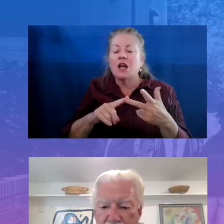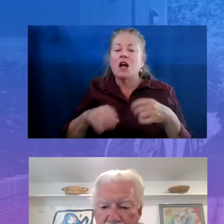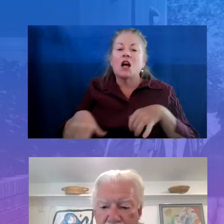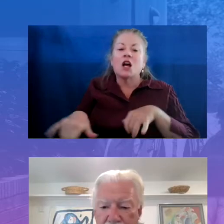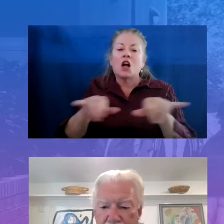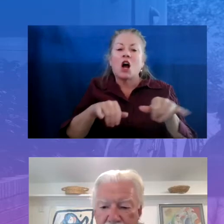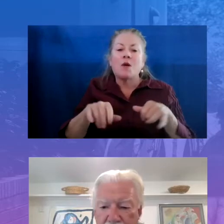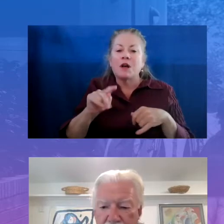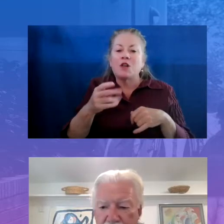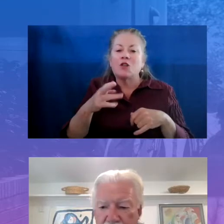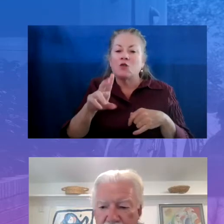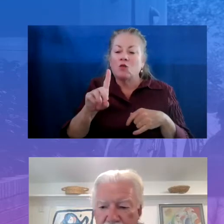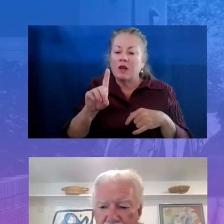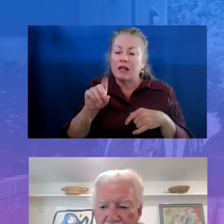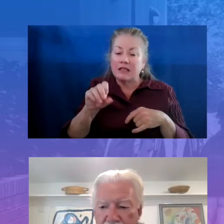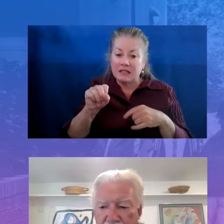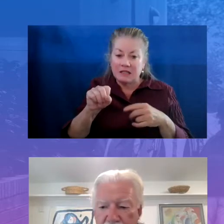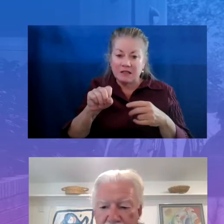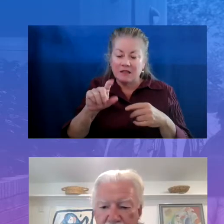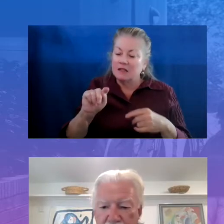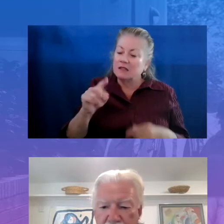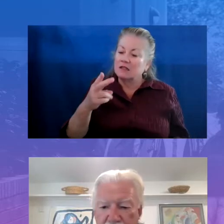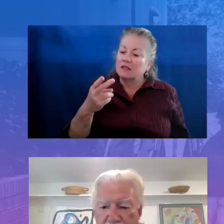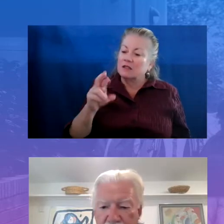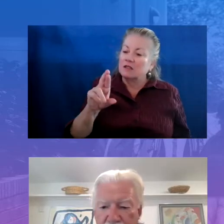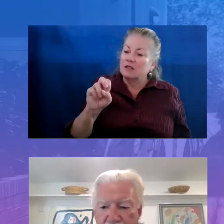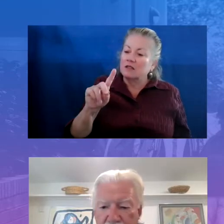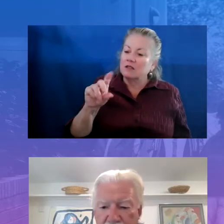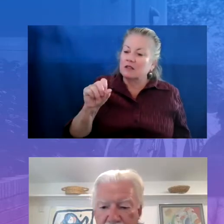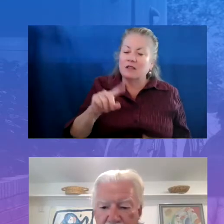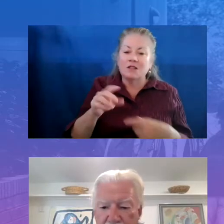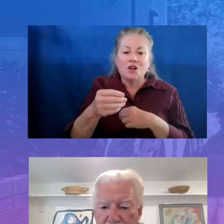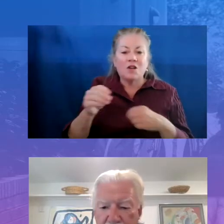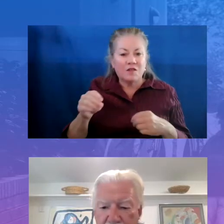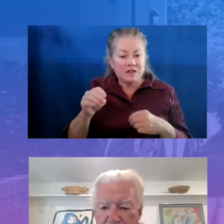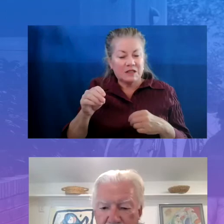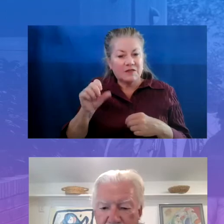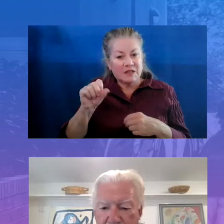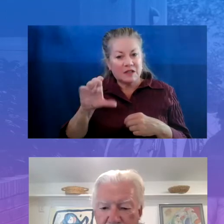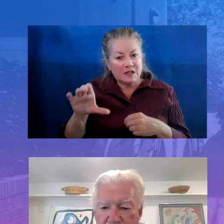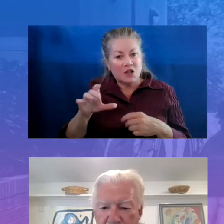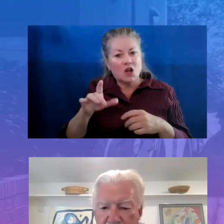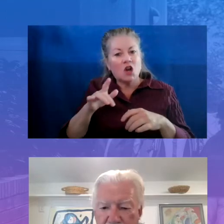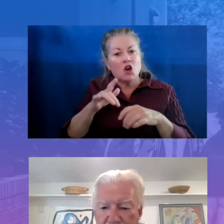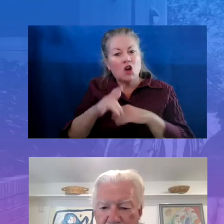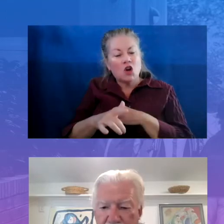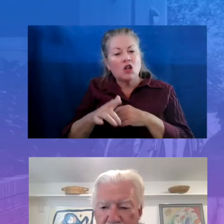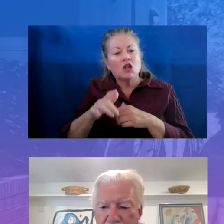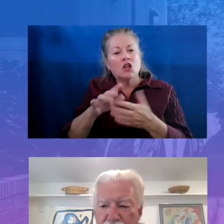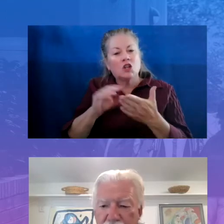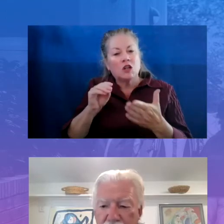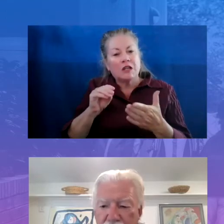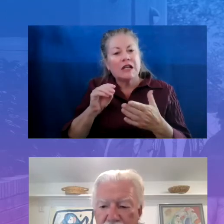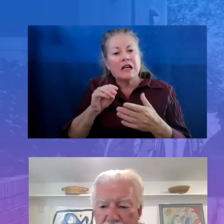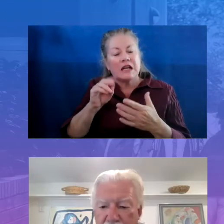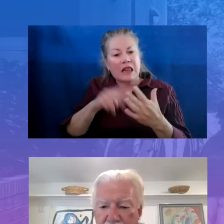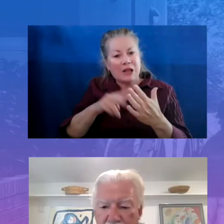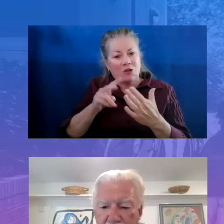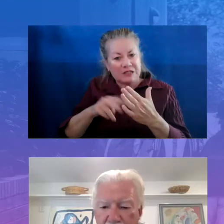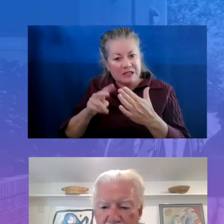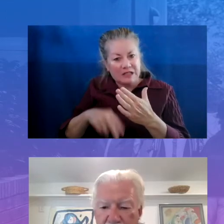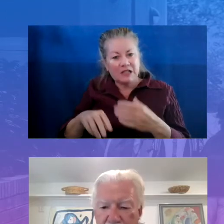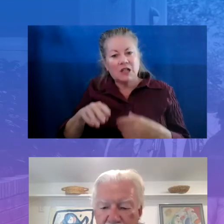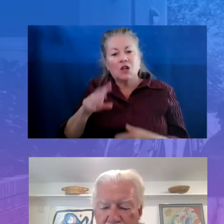of Office of Early Learning and Literacy, as well as Farman University, which is a